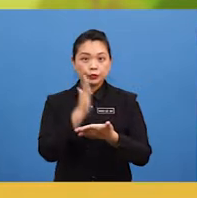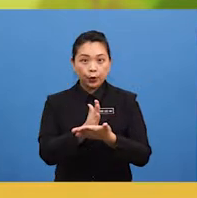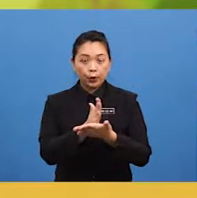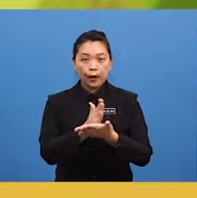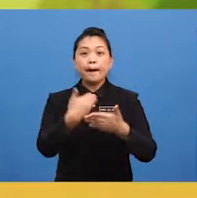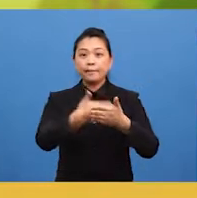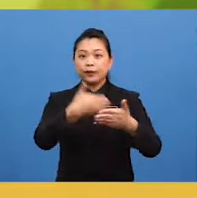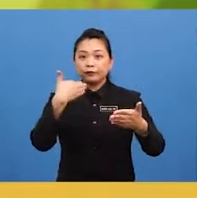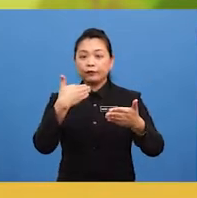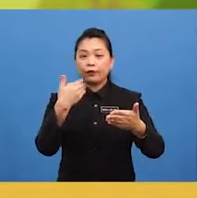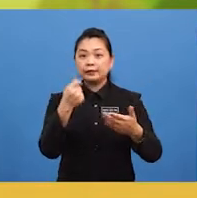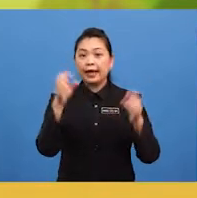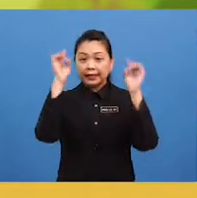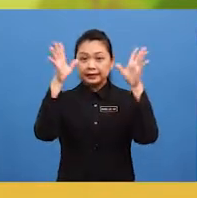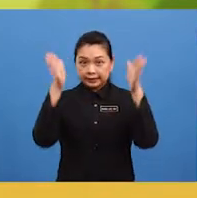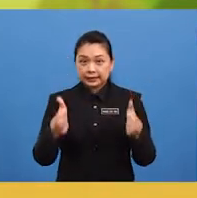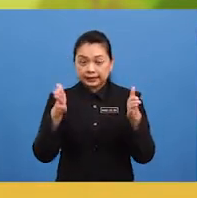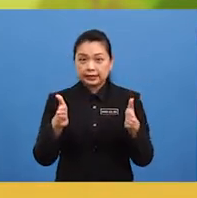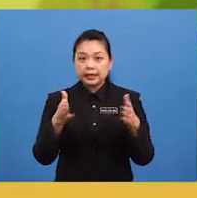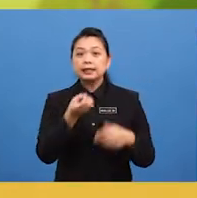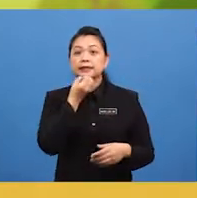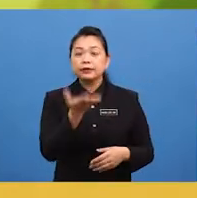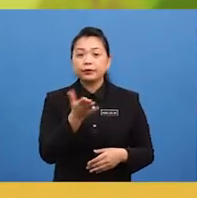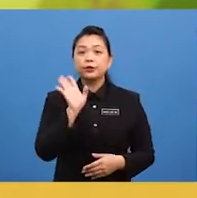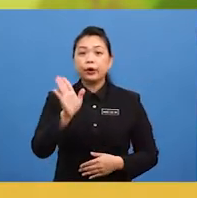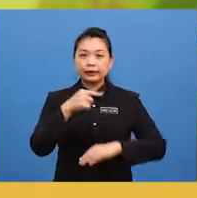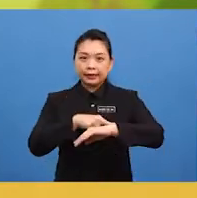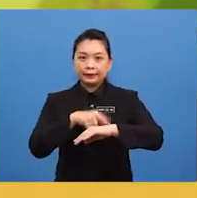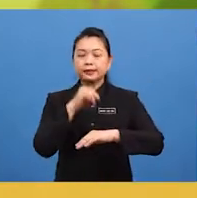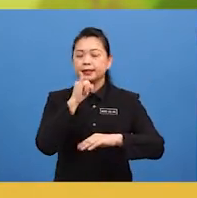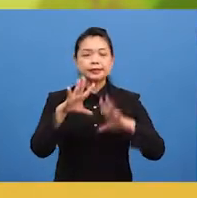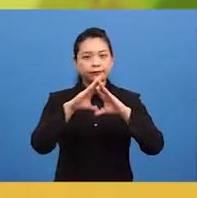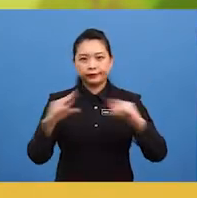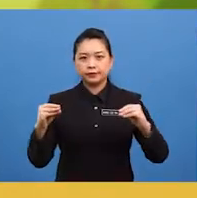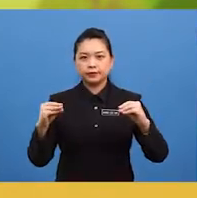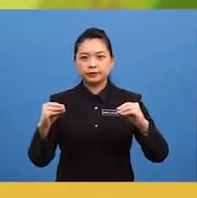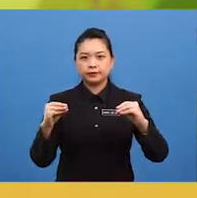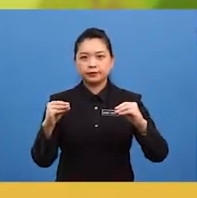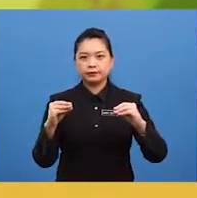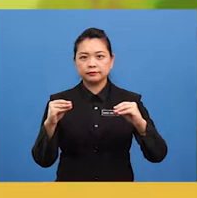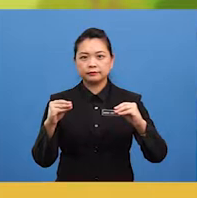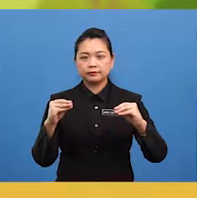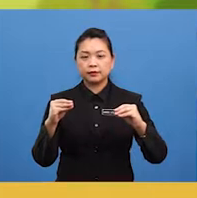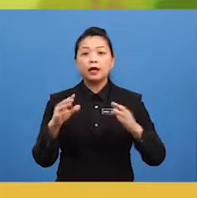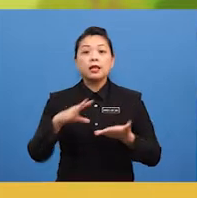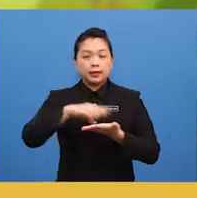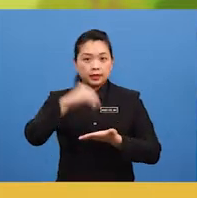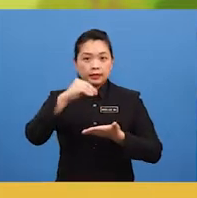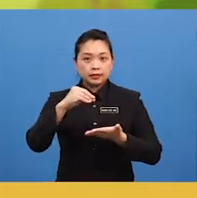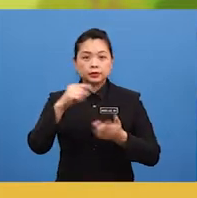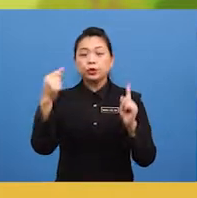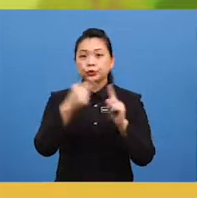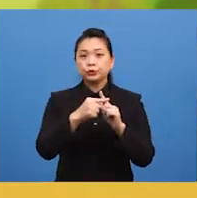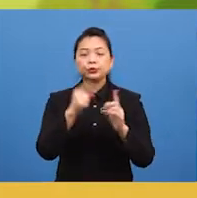before the assessor tells you that your time is up learn